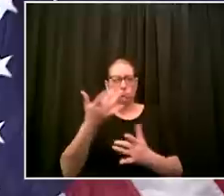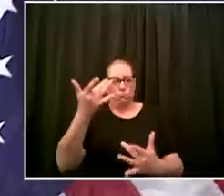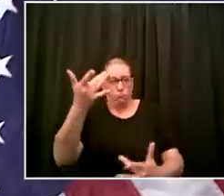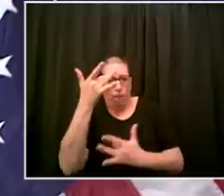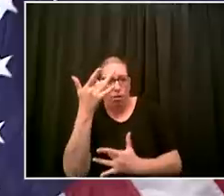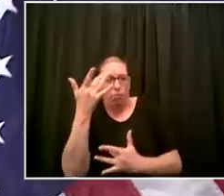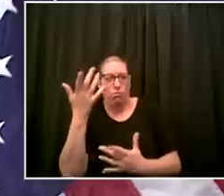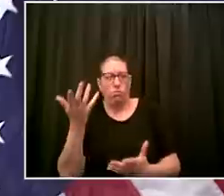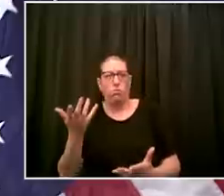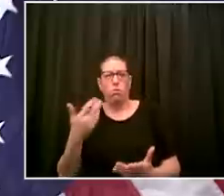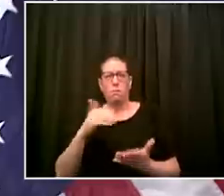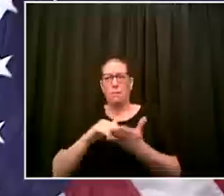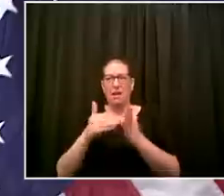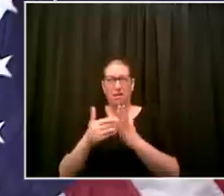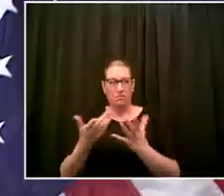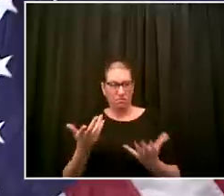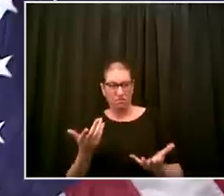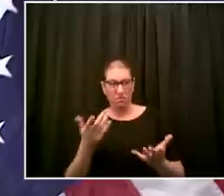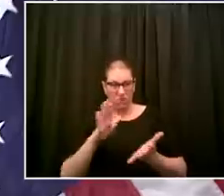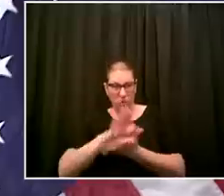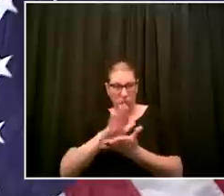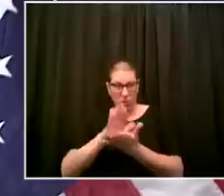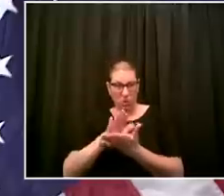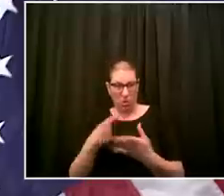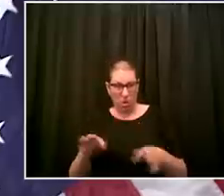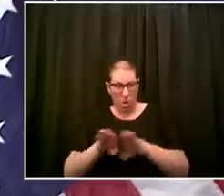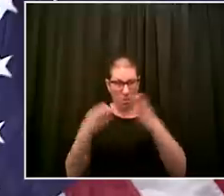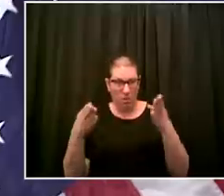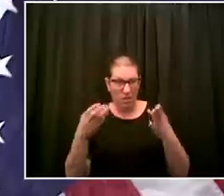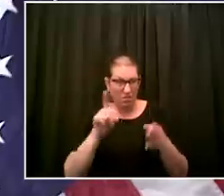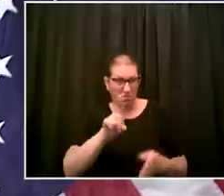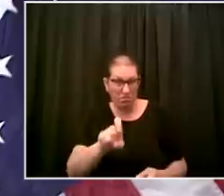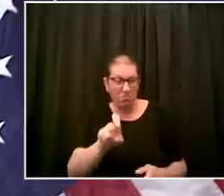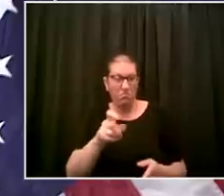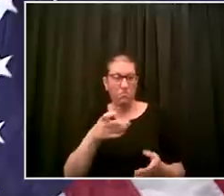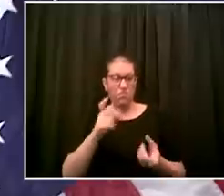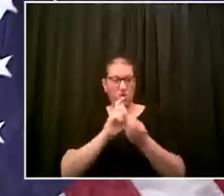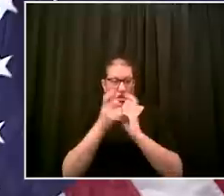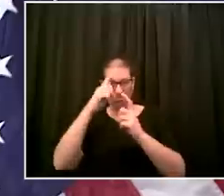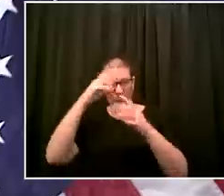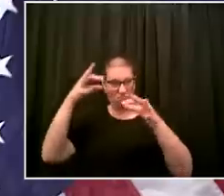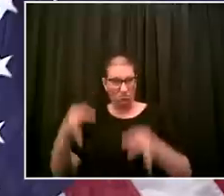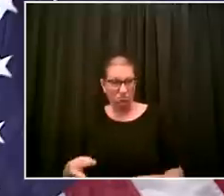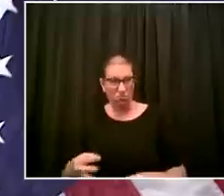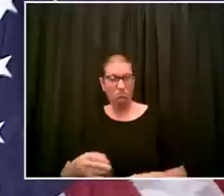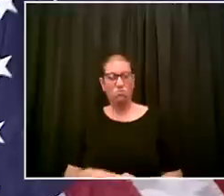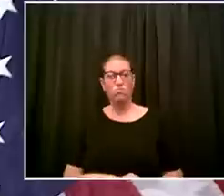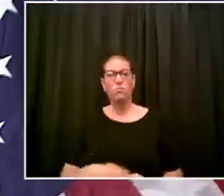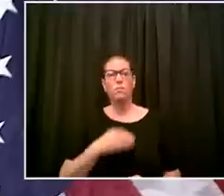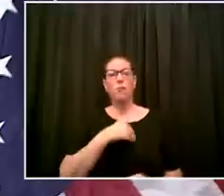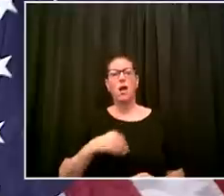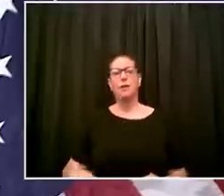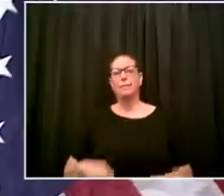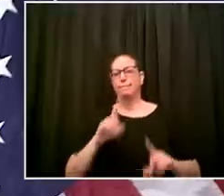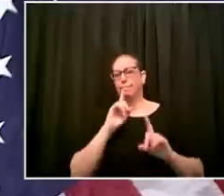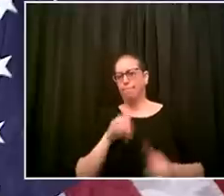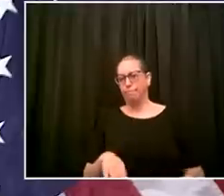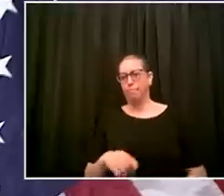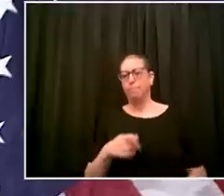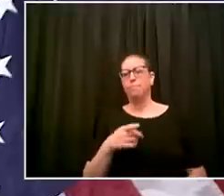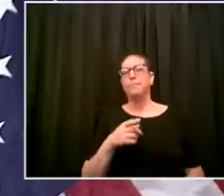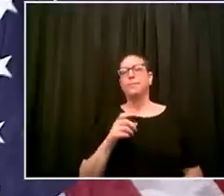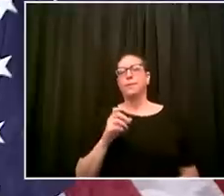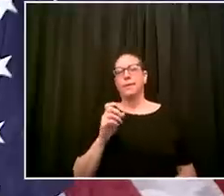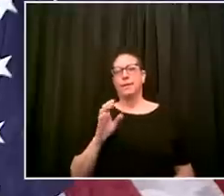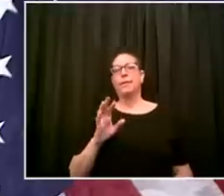make our decision about schools unquestionably andrew again i'm speaking as a parent and also as someone who believes the most important role i play